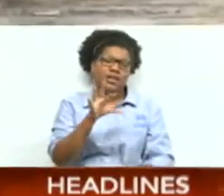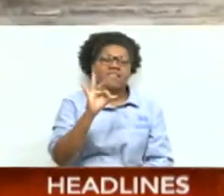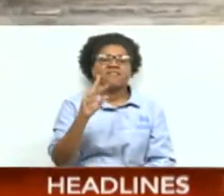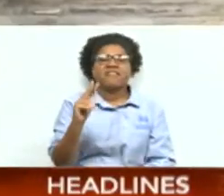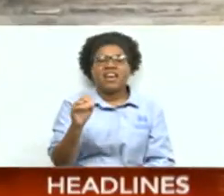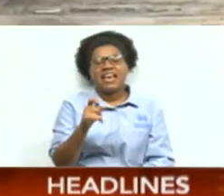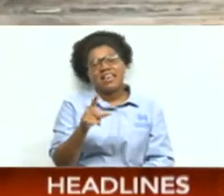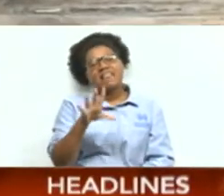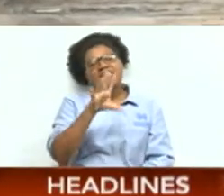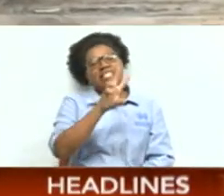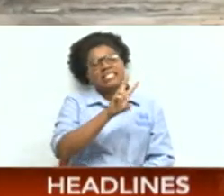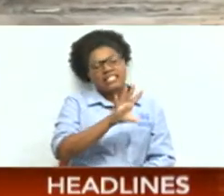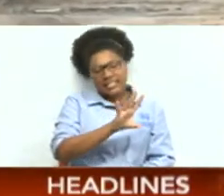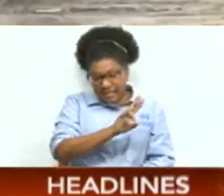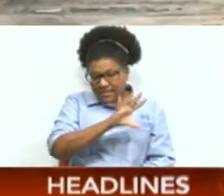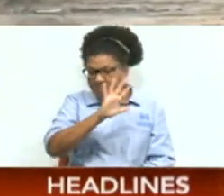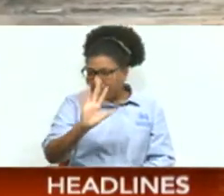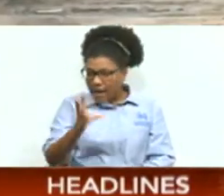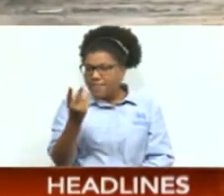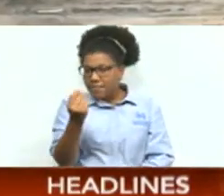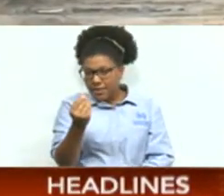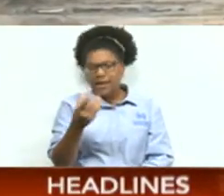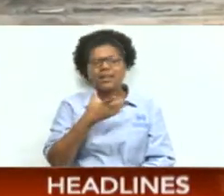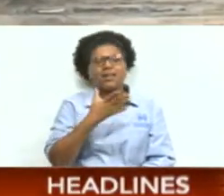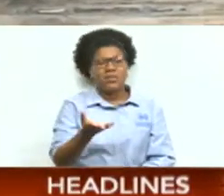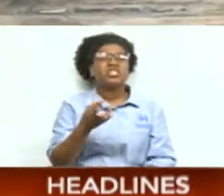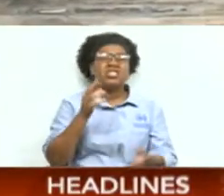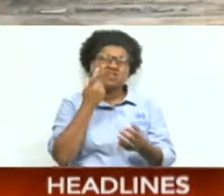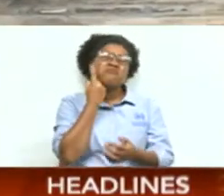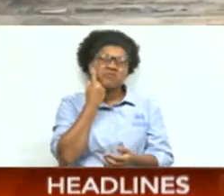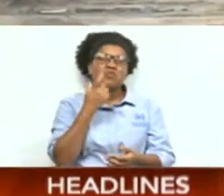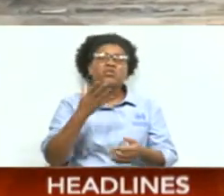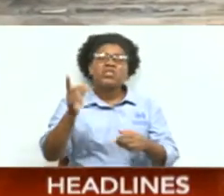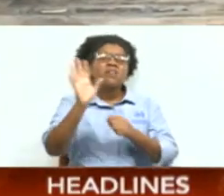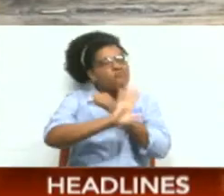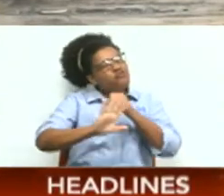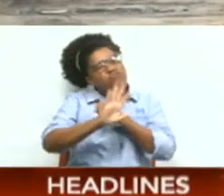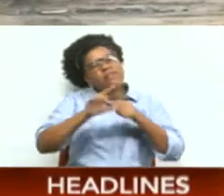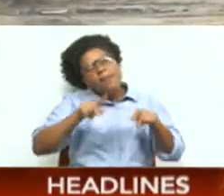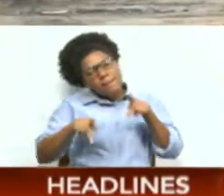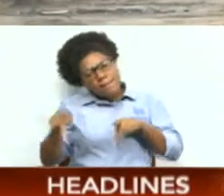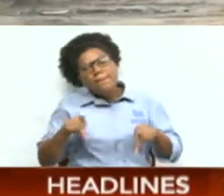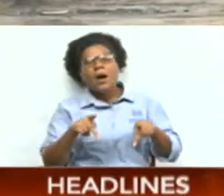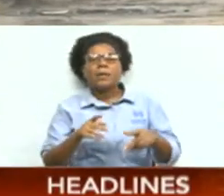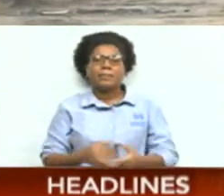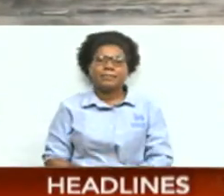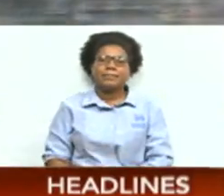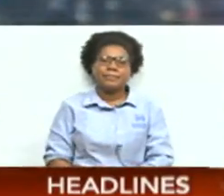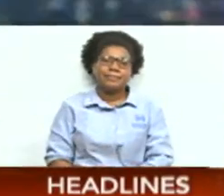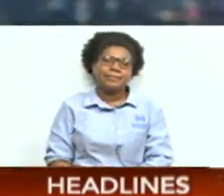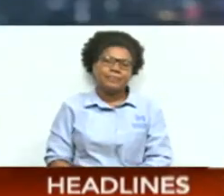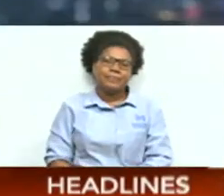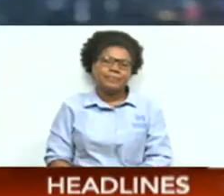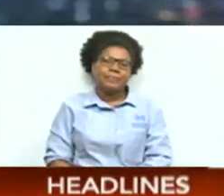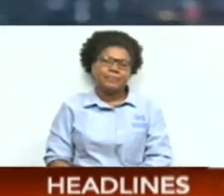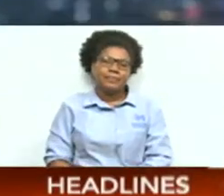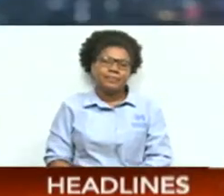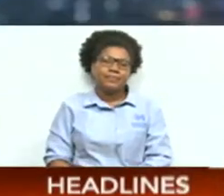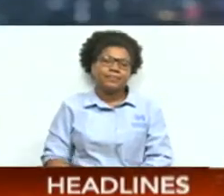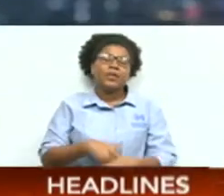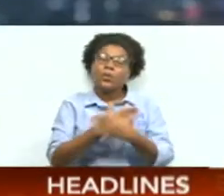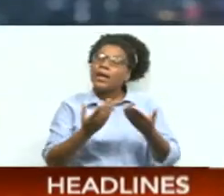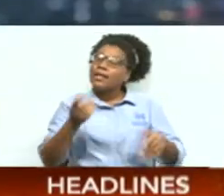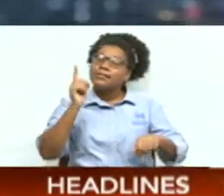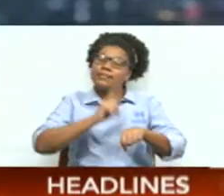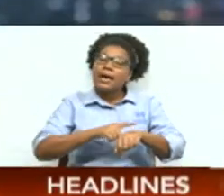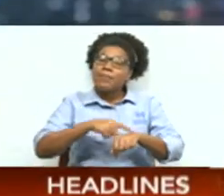needed review to protect the weak and vulnerable. Shalisa Asanali, CNC3 News. Well, it's time